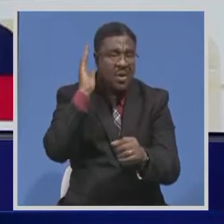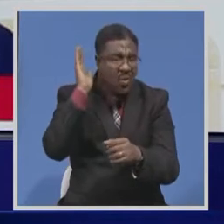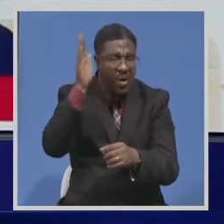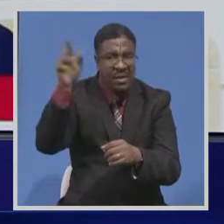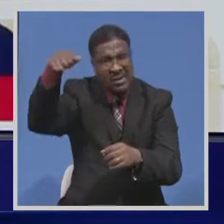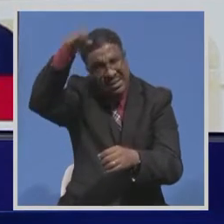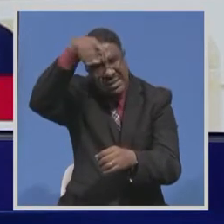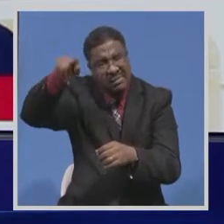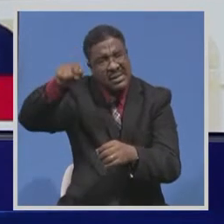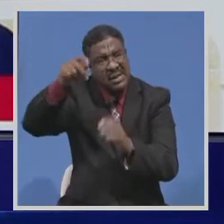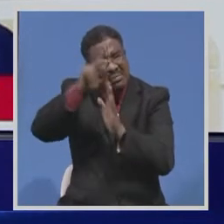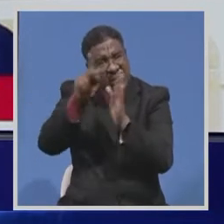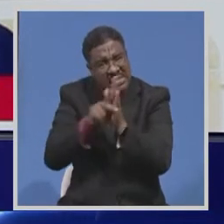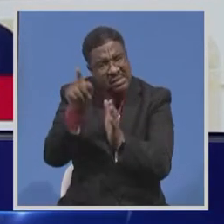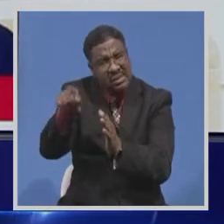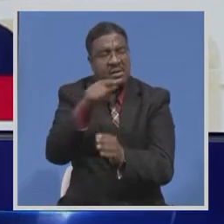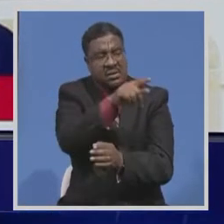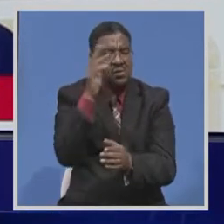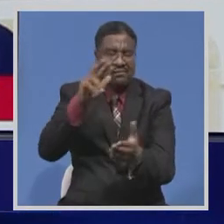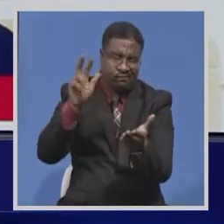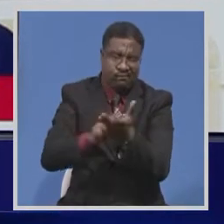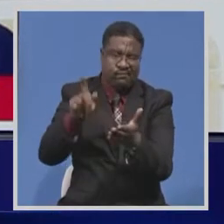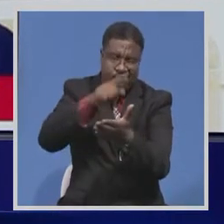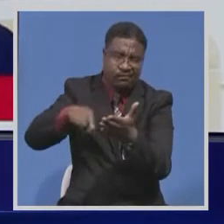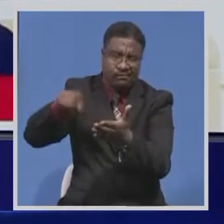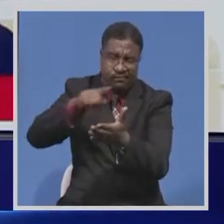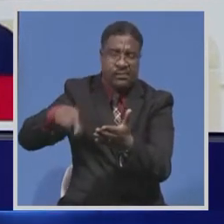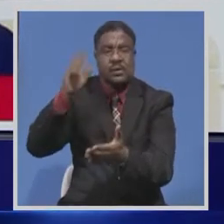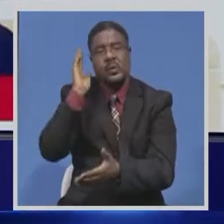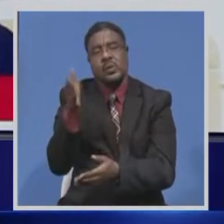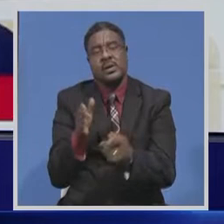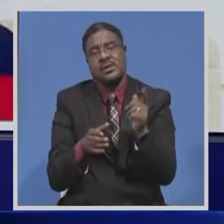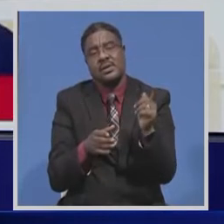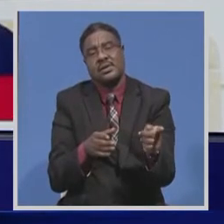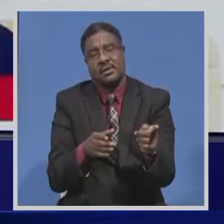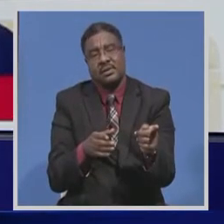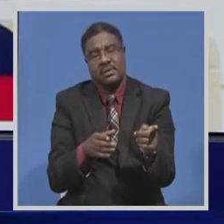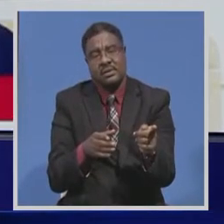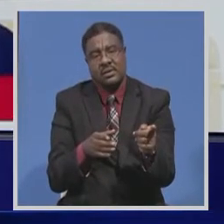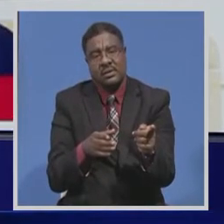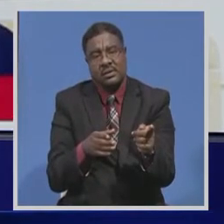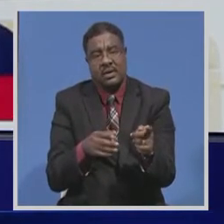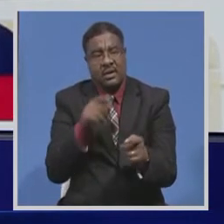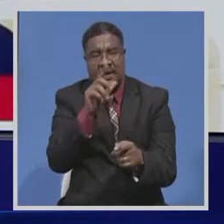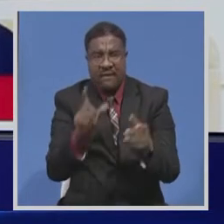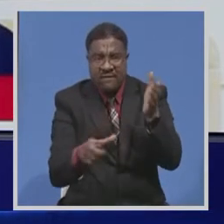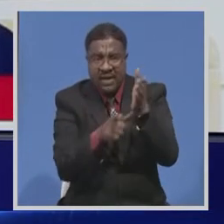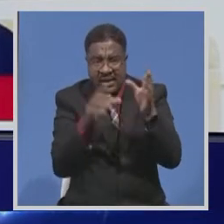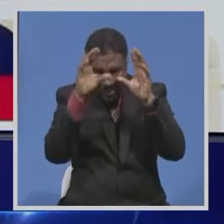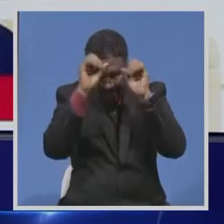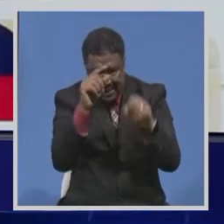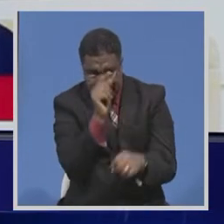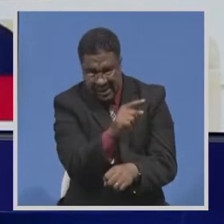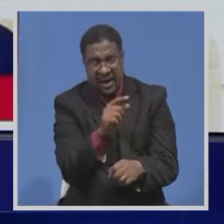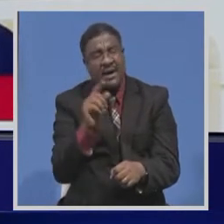Trump's key policies vice president elect Kamala Harris was sworn in ahead of mr. Biden becoming the first woman and the